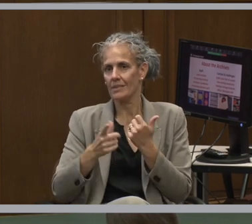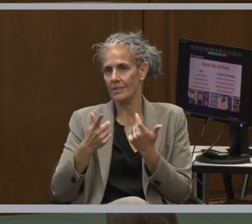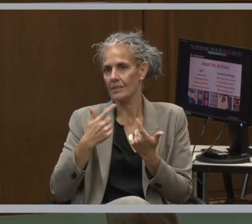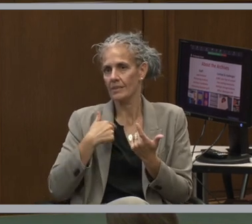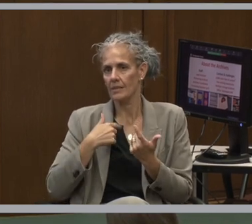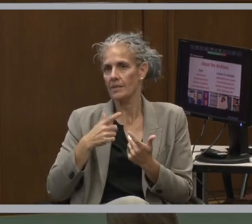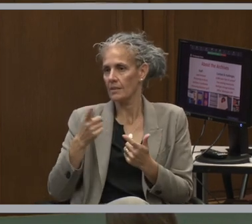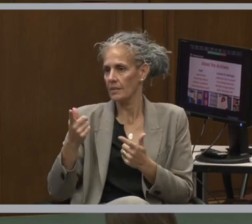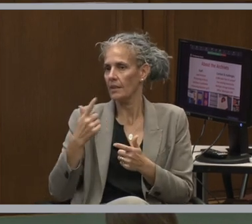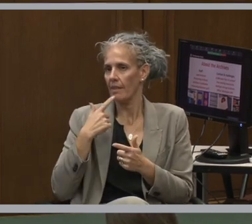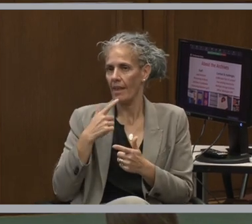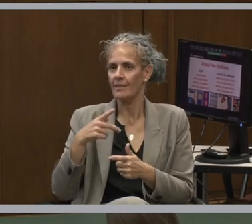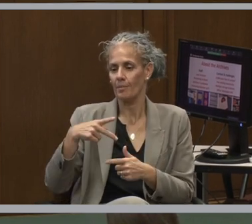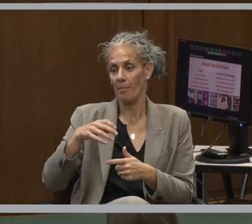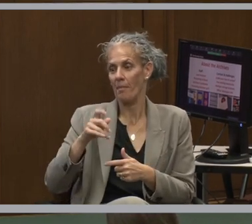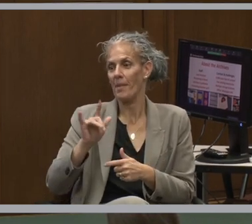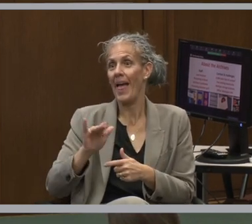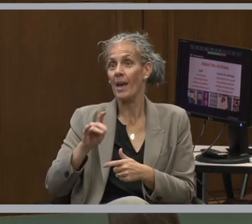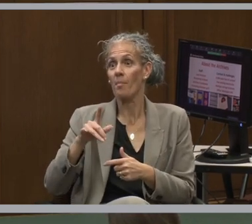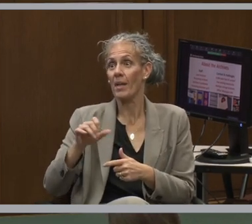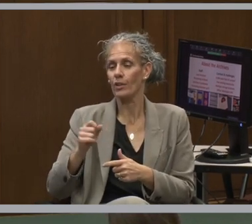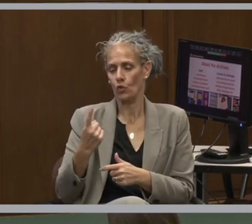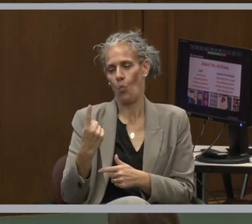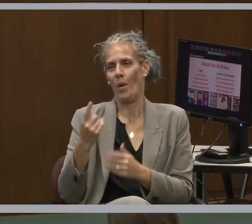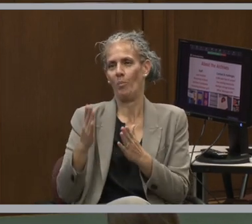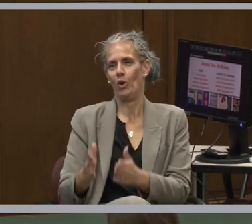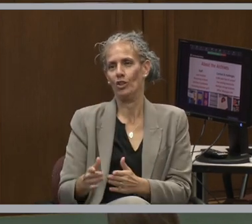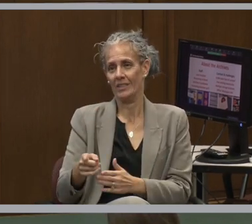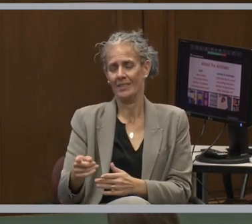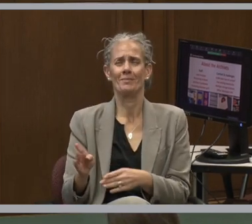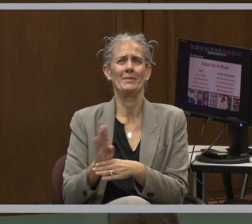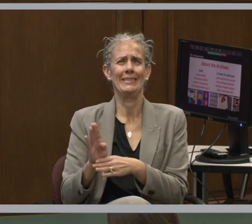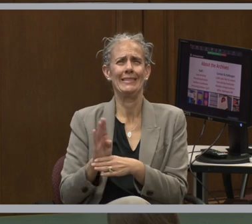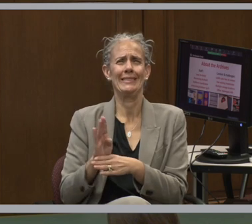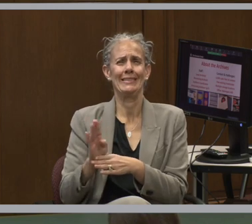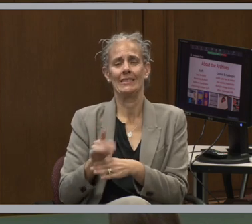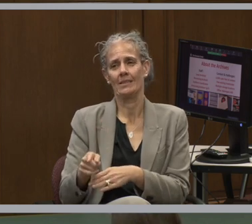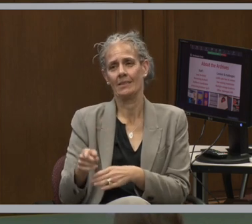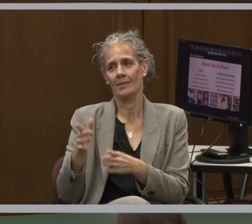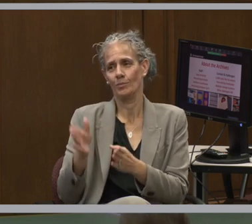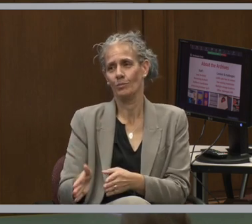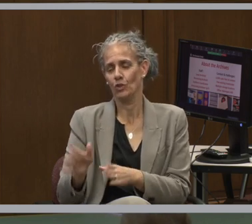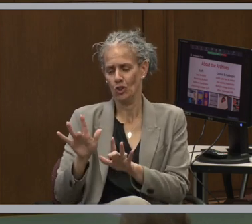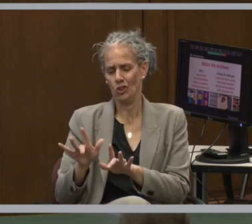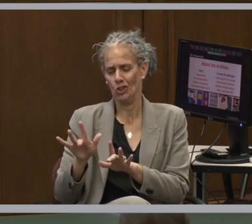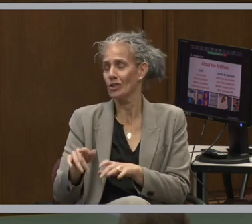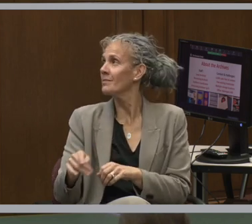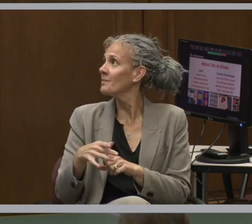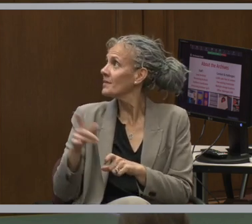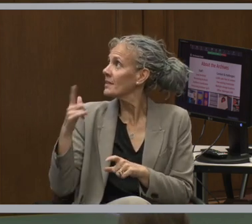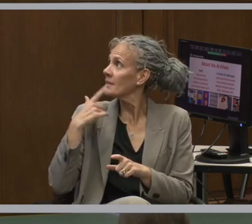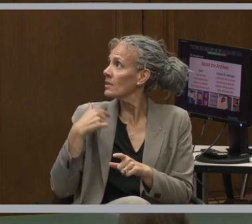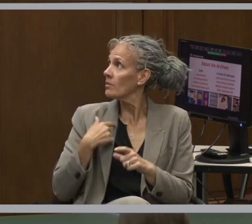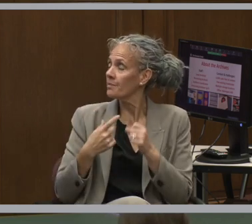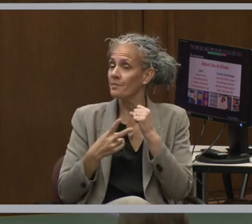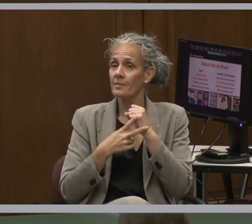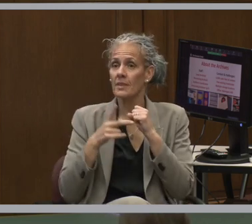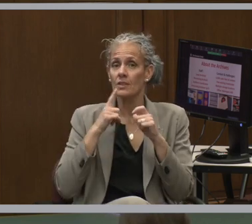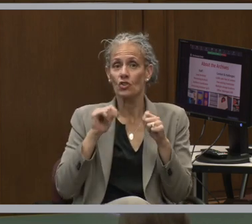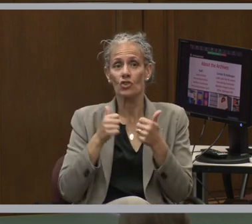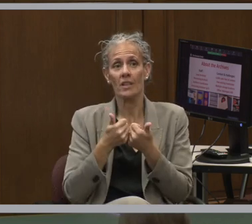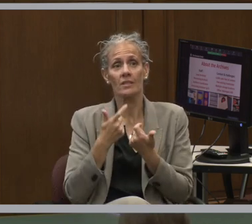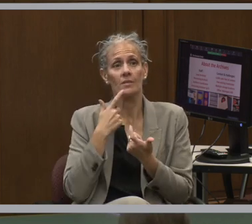with aforementioned playbills, which kept her very busy. In terms of our context and challenges, we